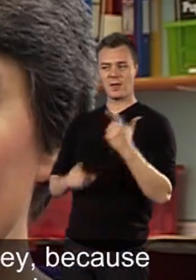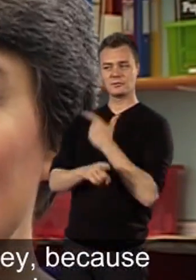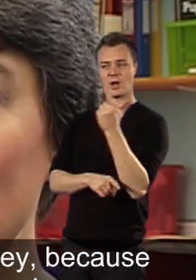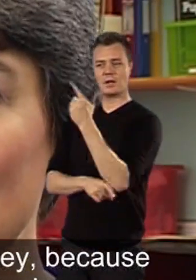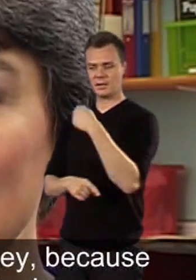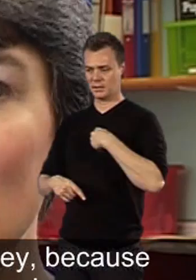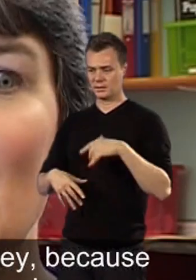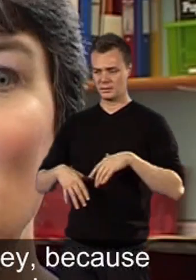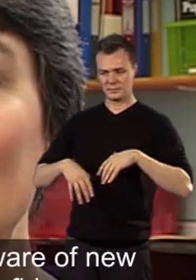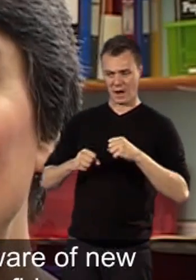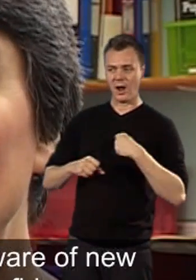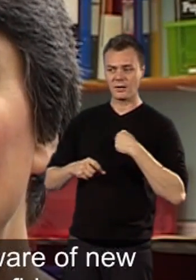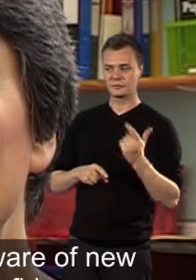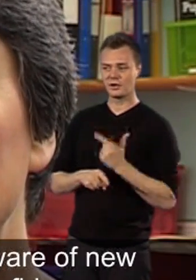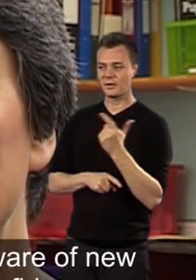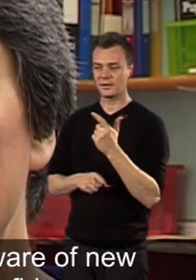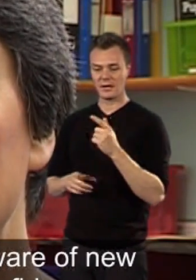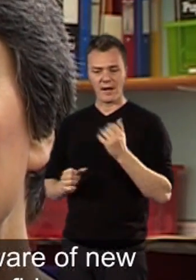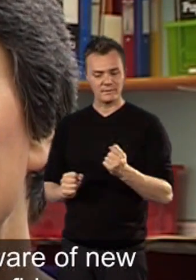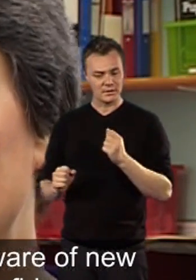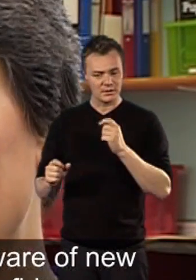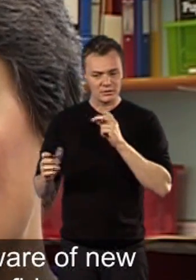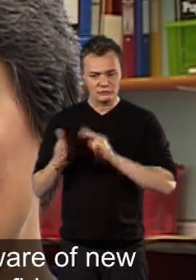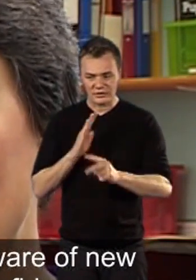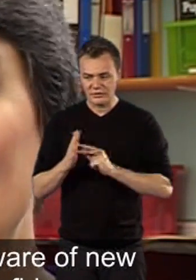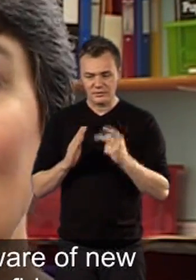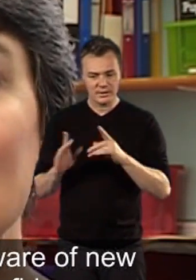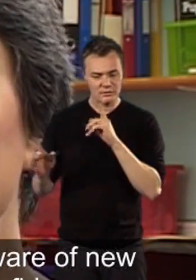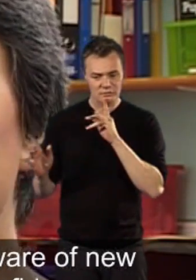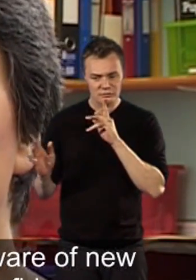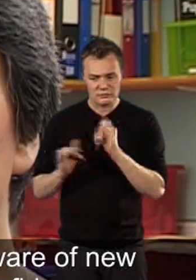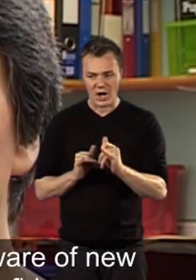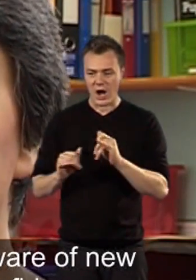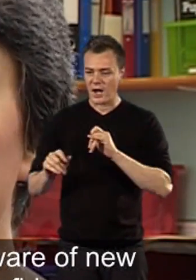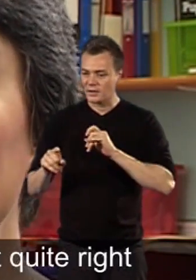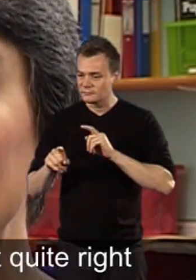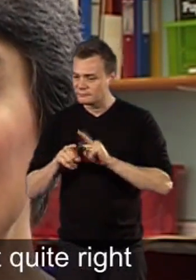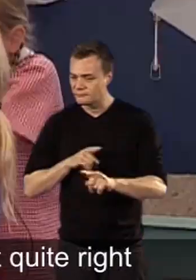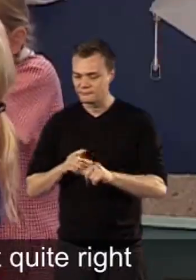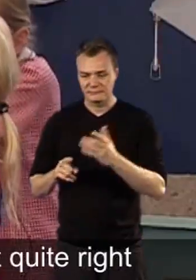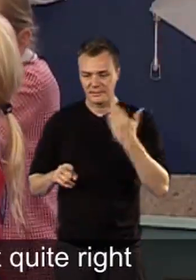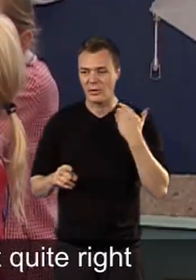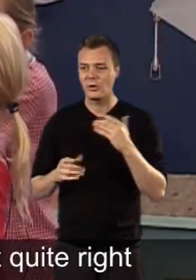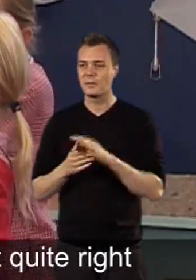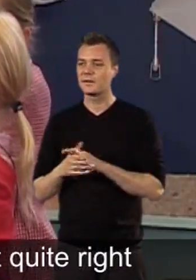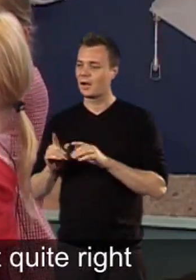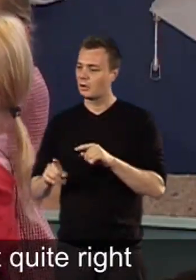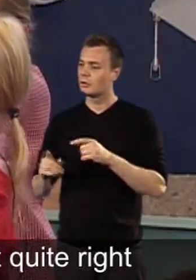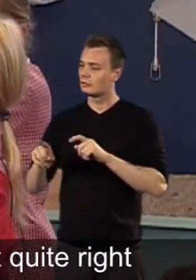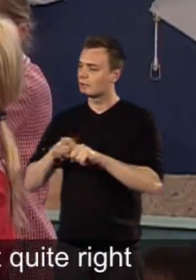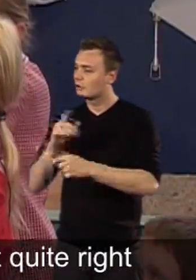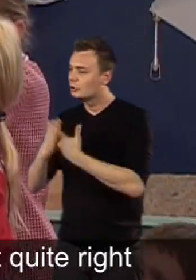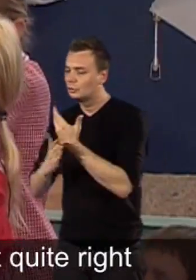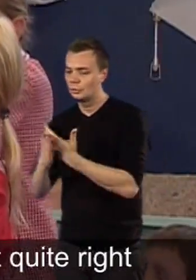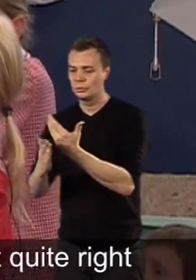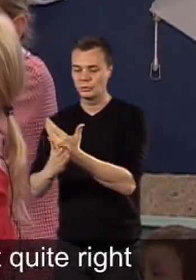and tested strategies, we're becoming more and more aware of new strategies and we're getting the confidence to trial new things and if they're not quite right, to